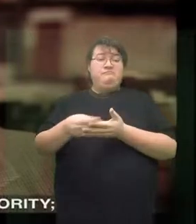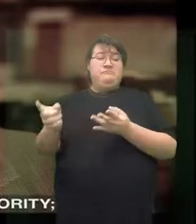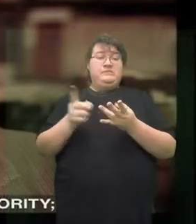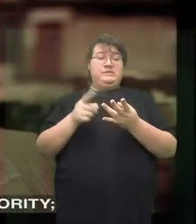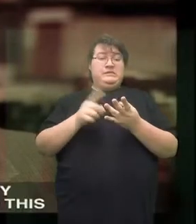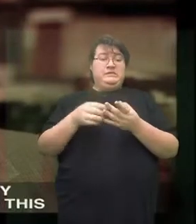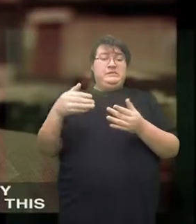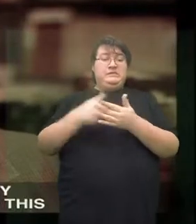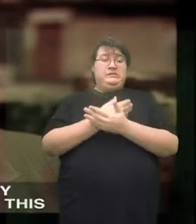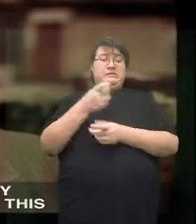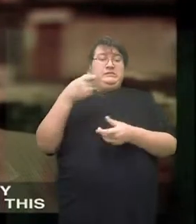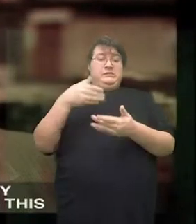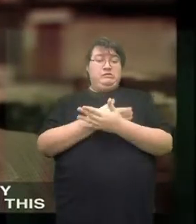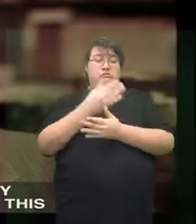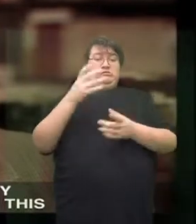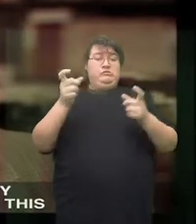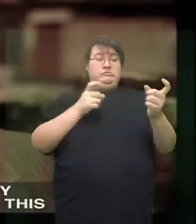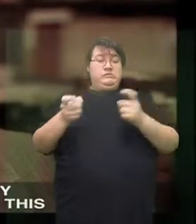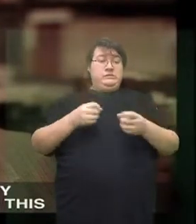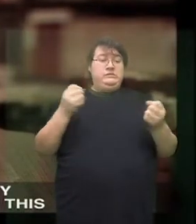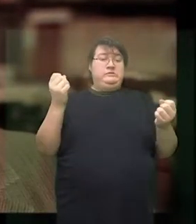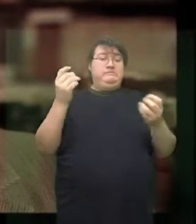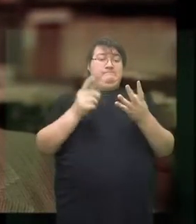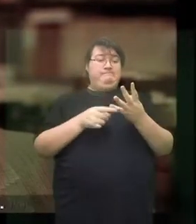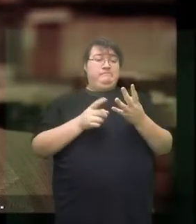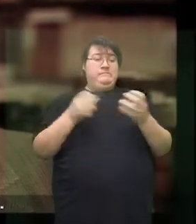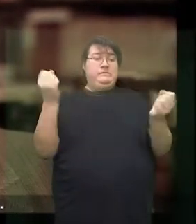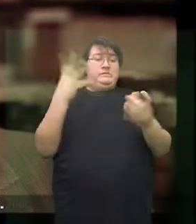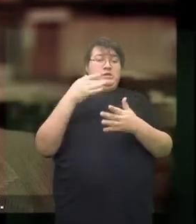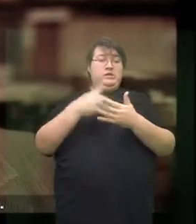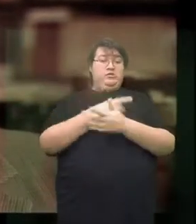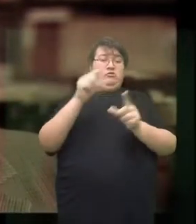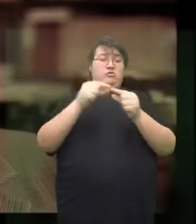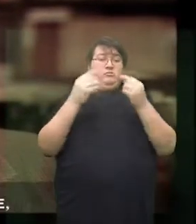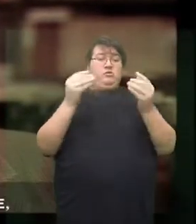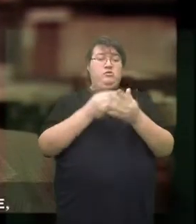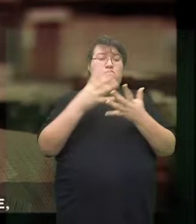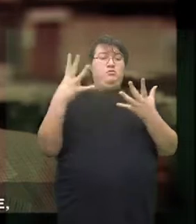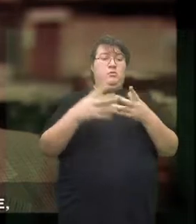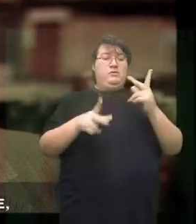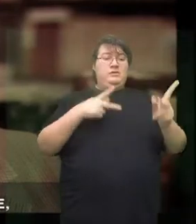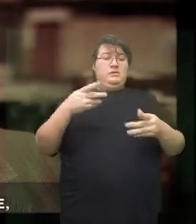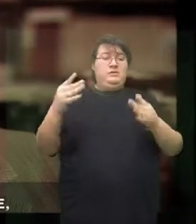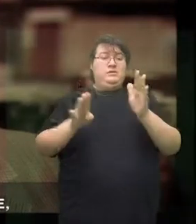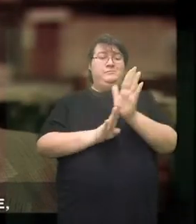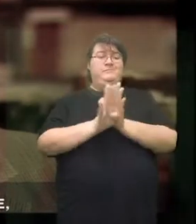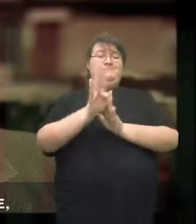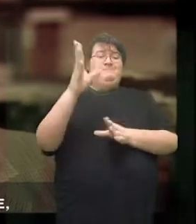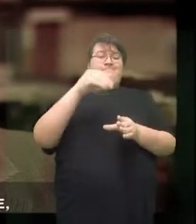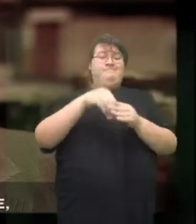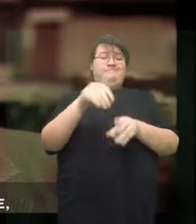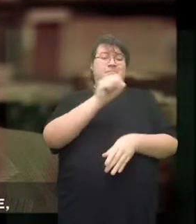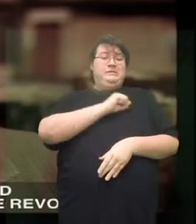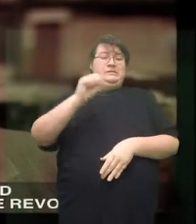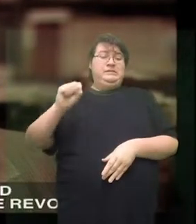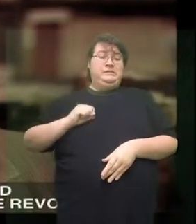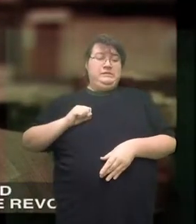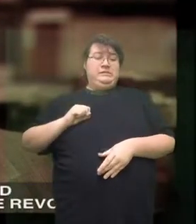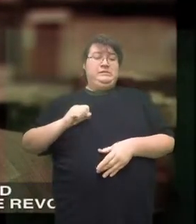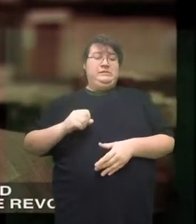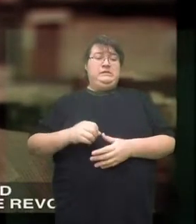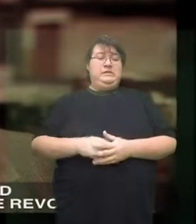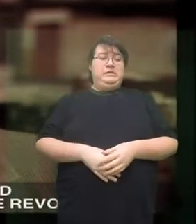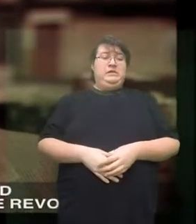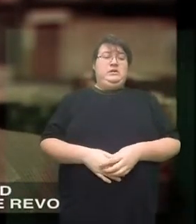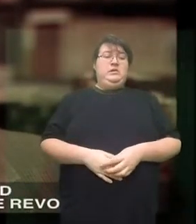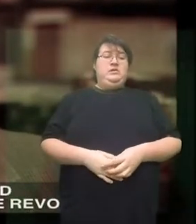authority, a fear of aristocracy that could be built into this through the Senate. It's a long series of fears that people who